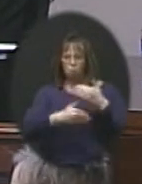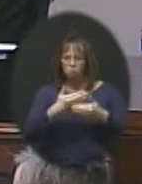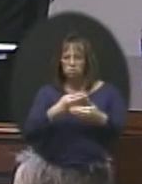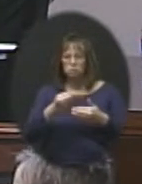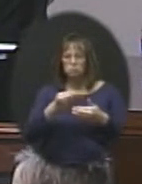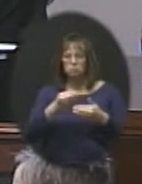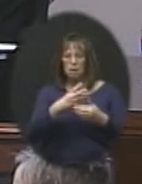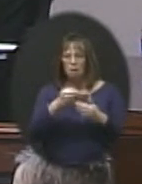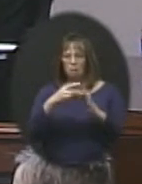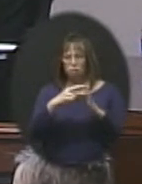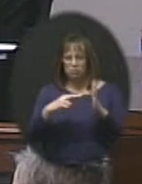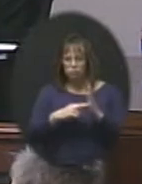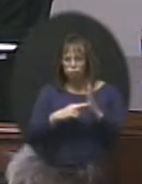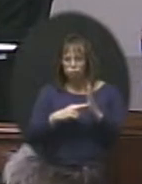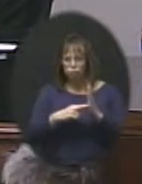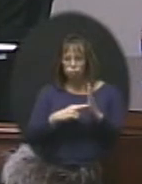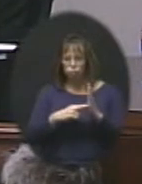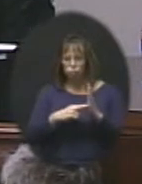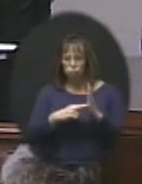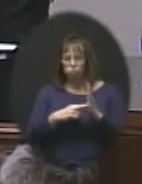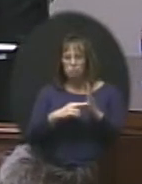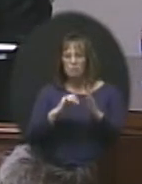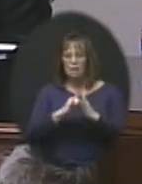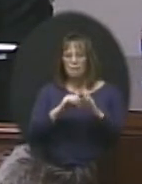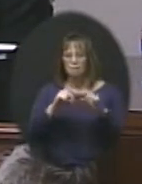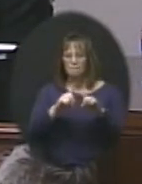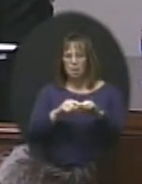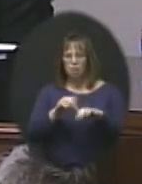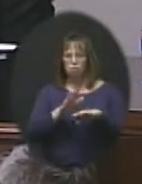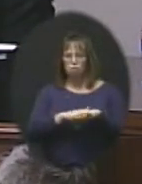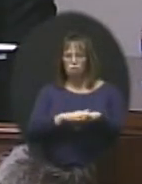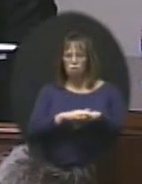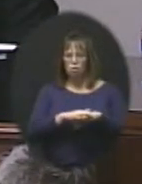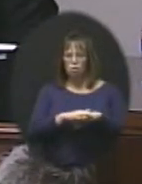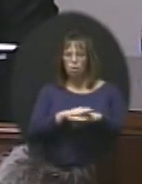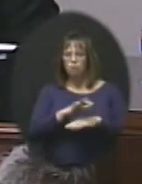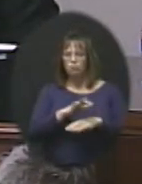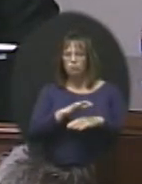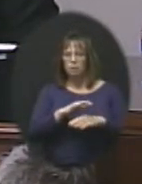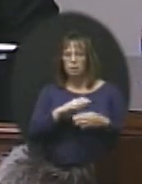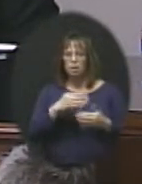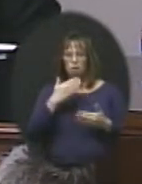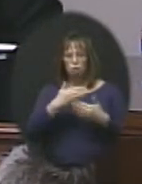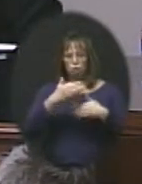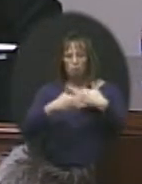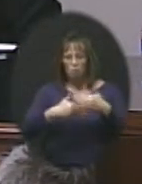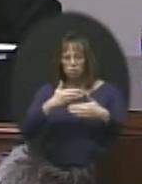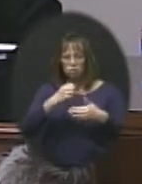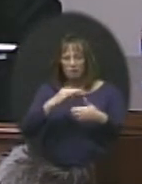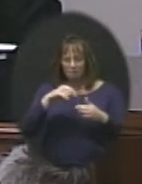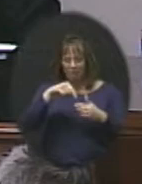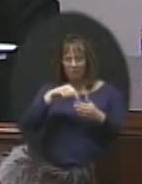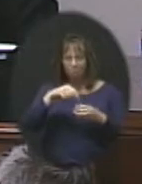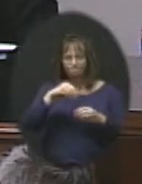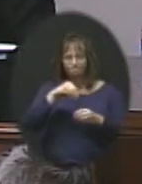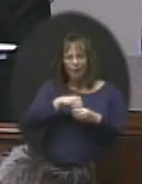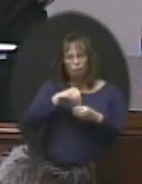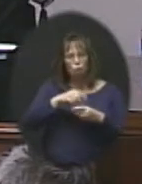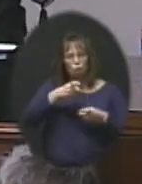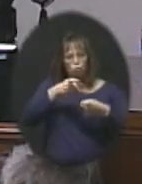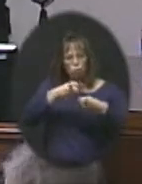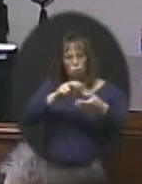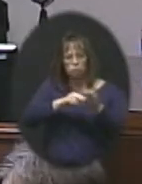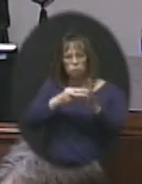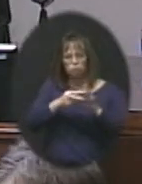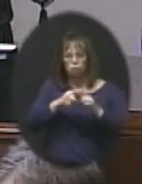procedures. And those are based on a firm process of internal controls, which are